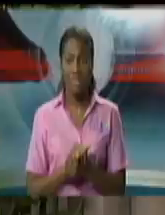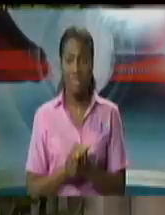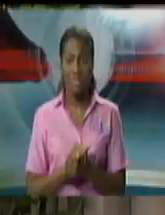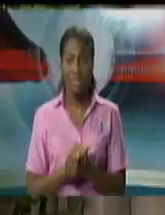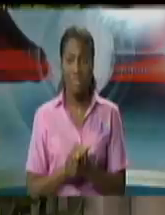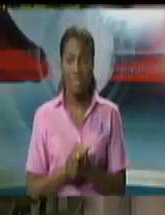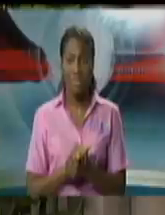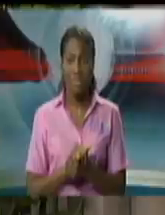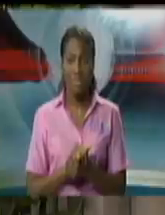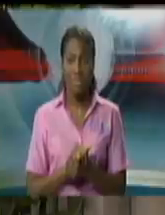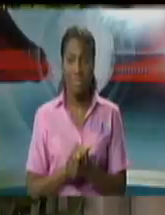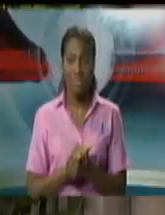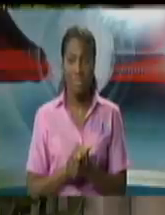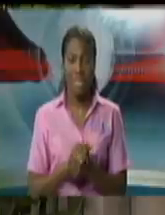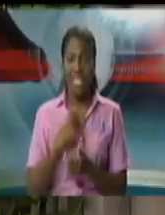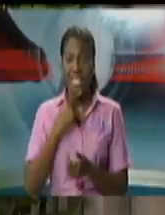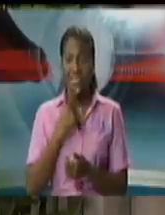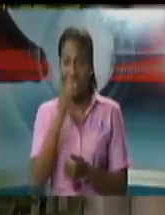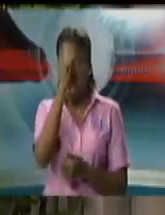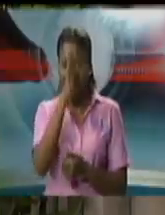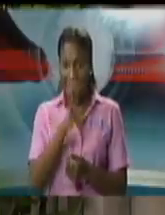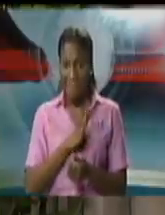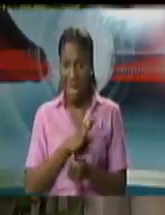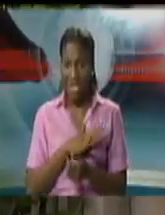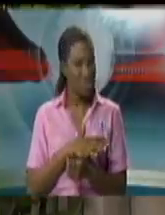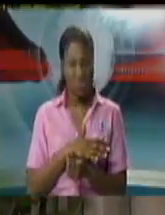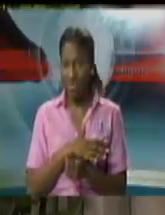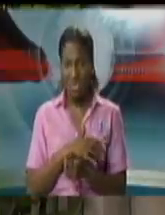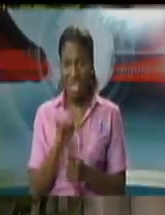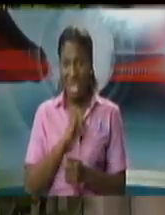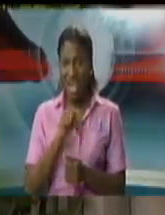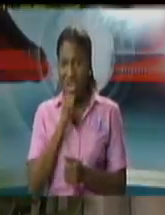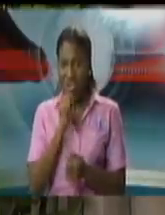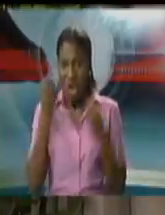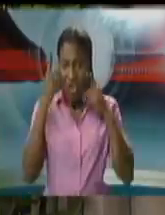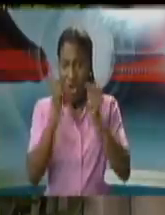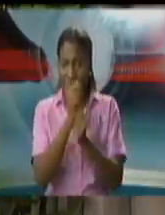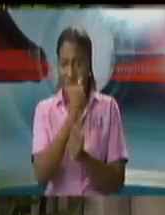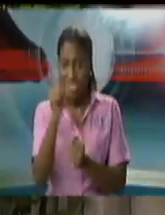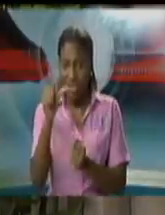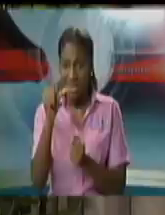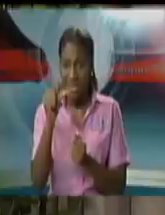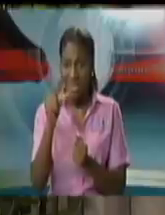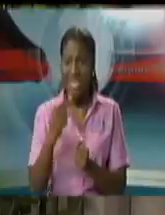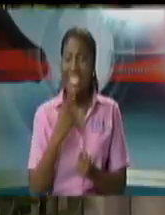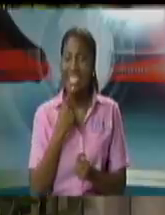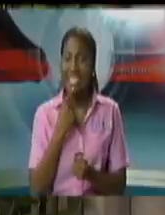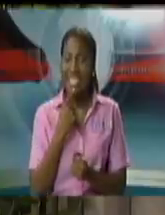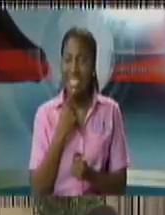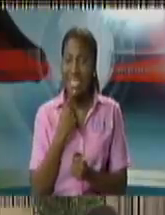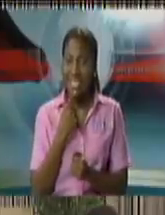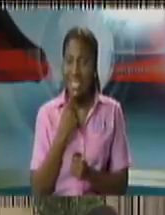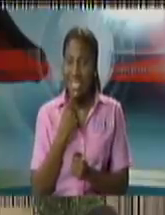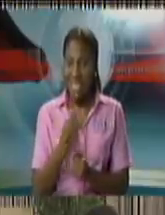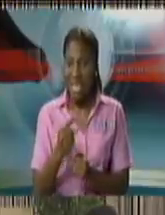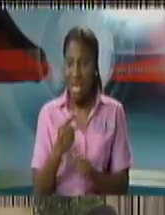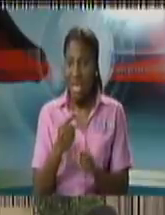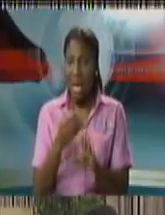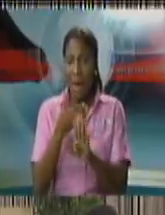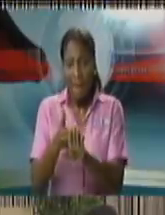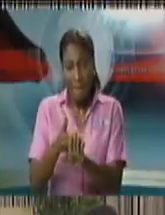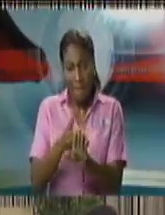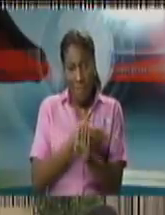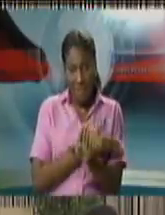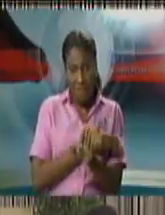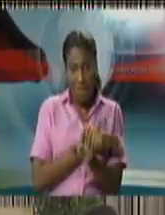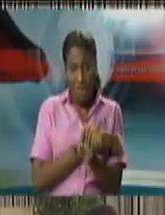next question okay perhaps i should give the answer first and then you can well re-enter before we before we go there it's not